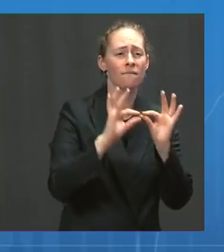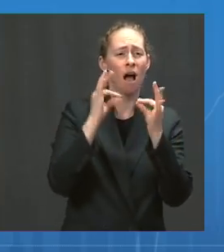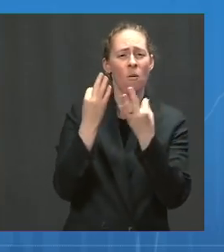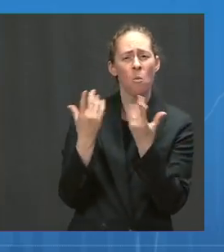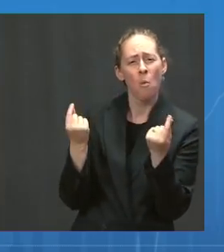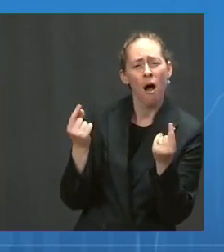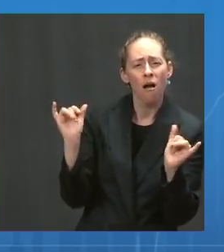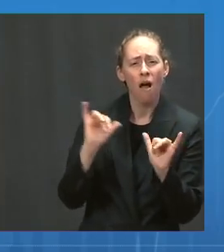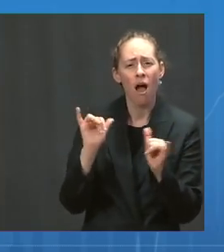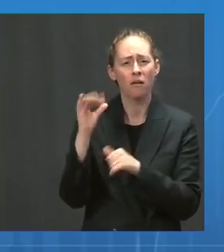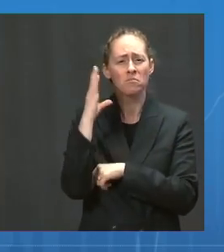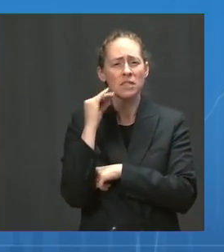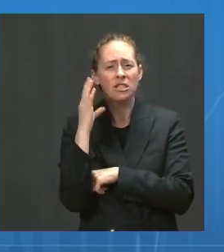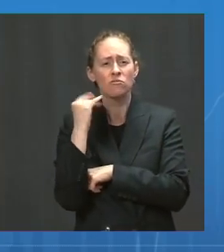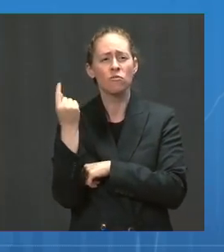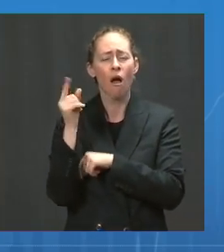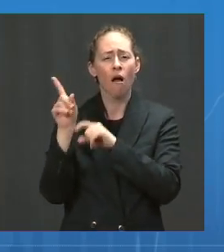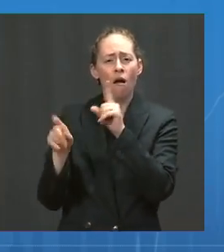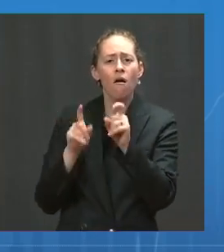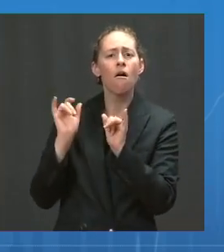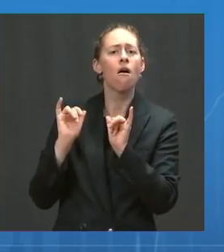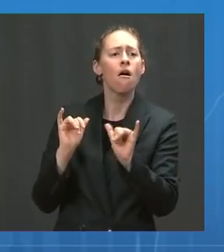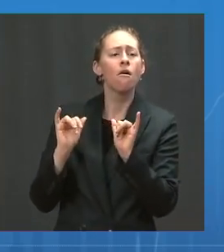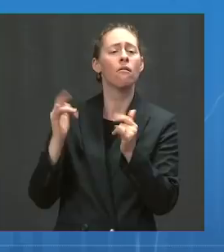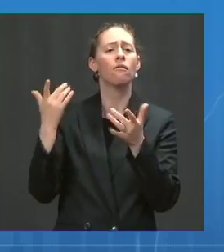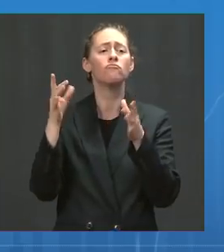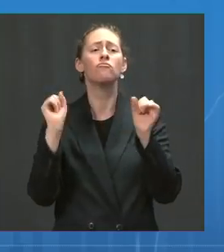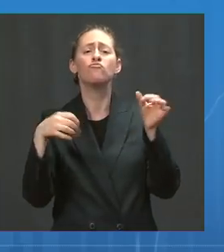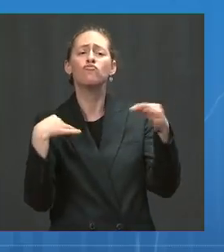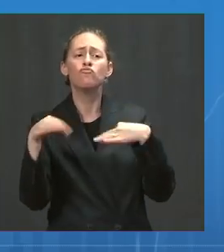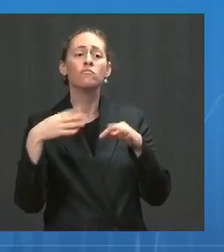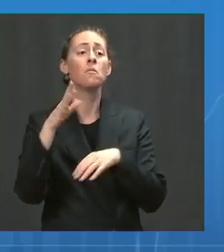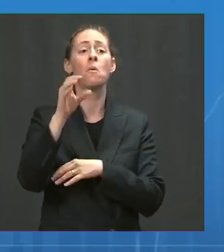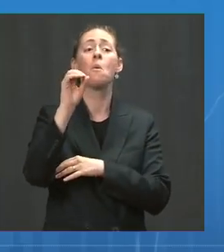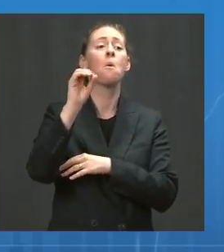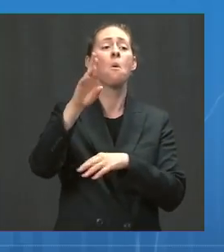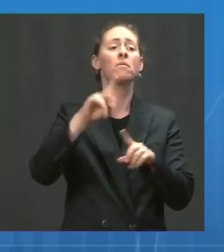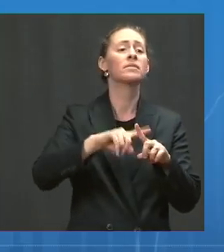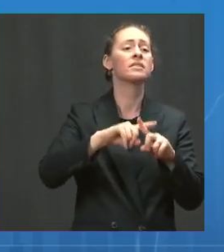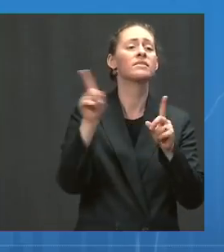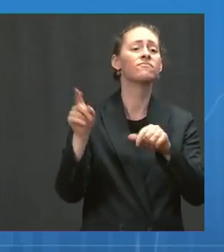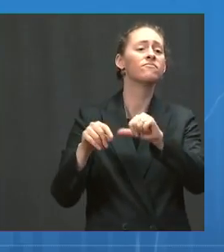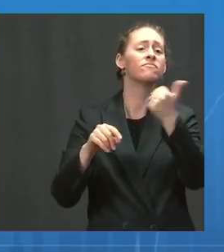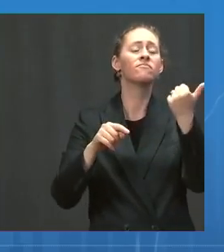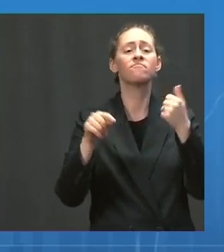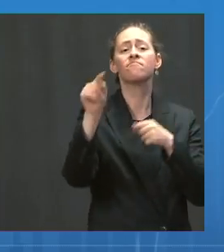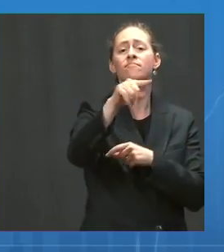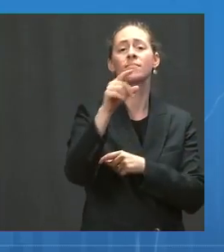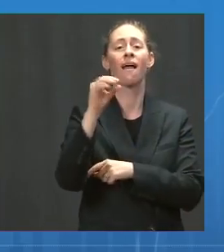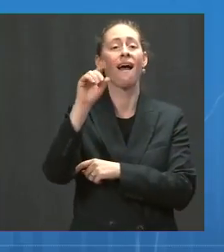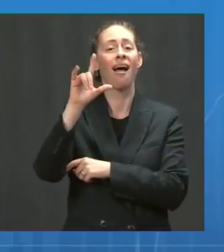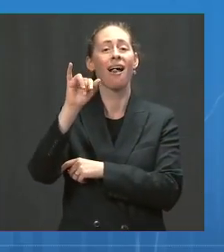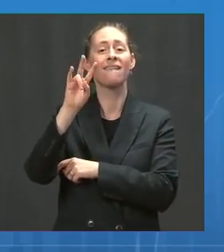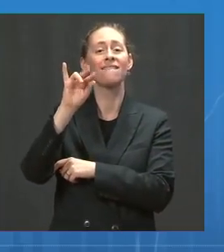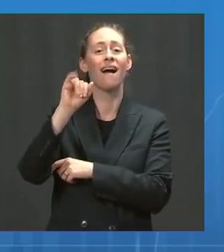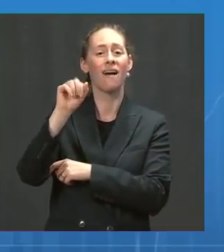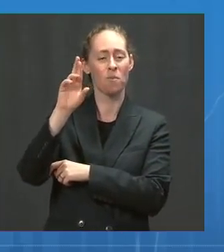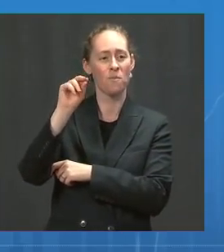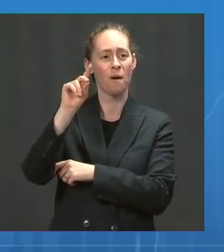questions, or it's Olivia Rodrigo using her voice and platform to spread the word.